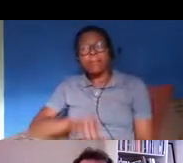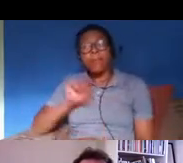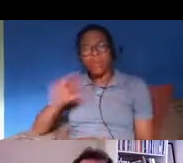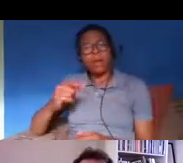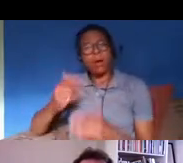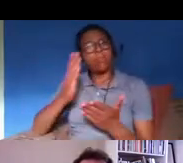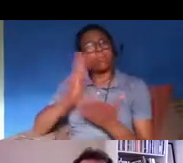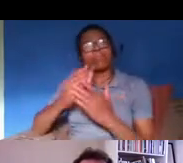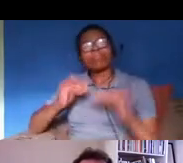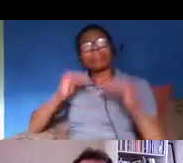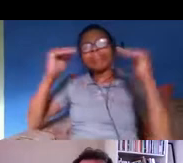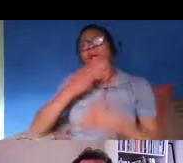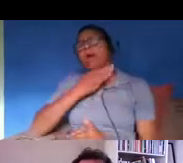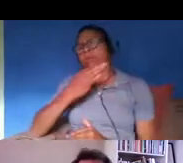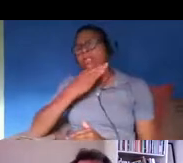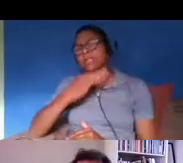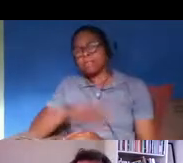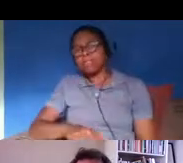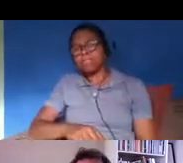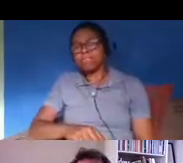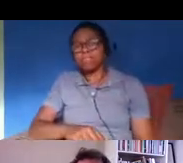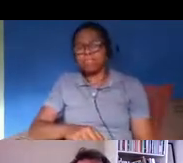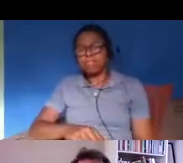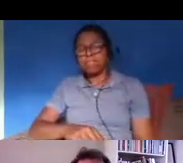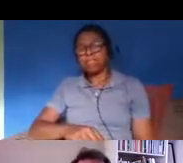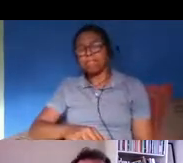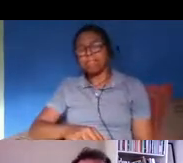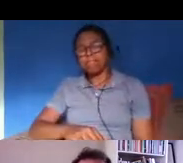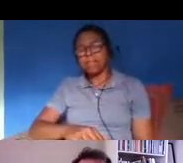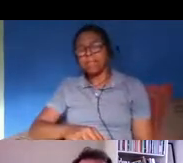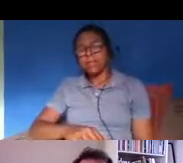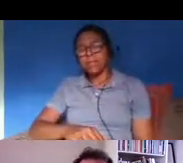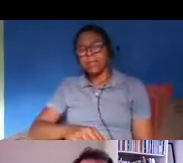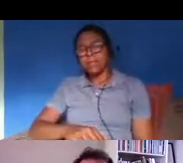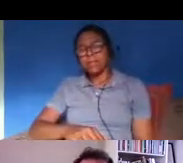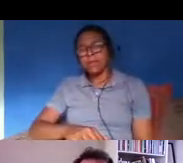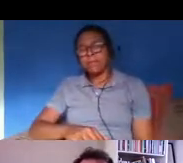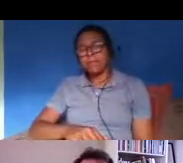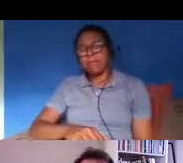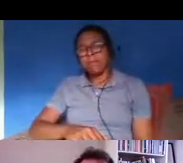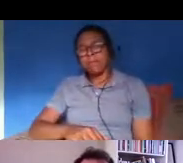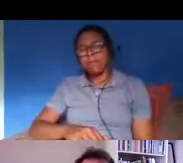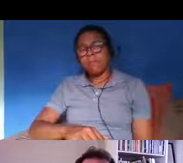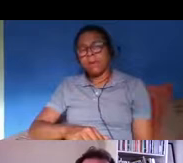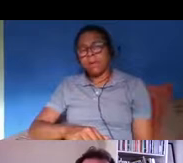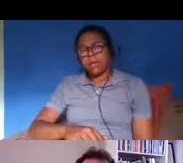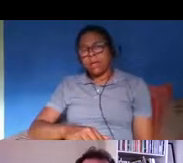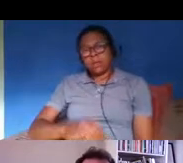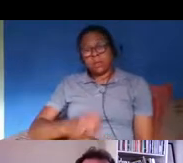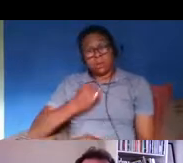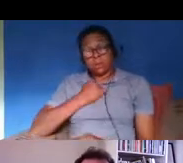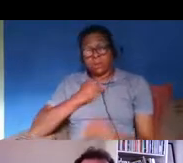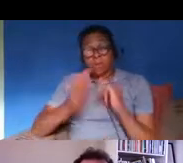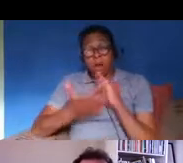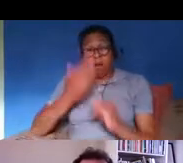you know they're they're they're in a they're in a very weak position essentially moving forwards and what i'd like to end with is just say